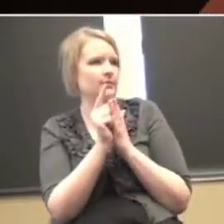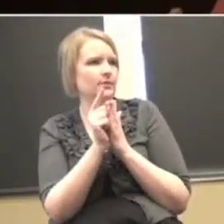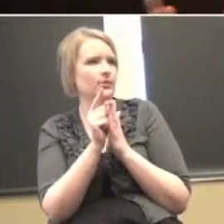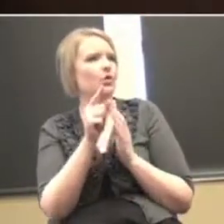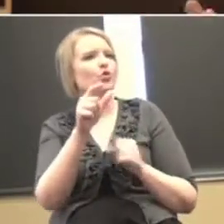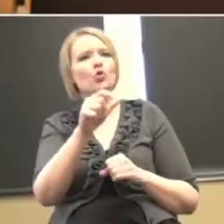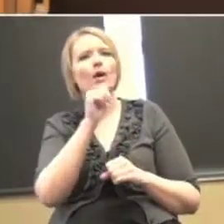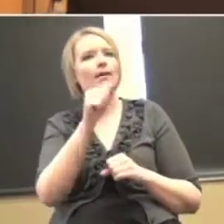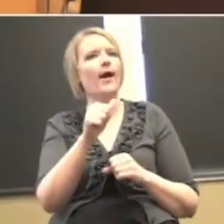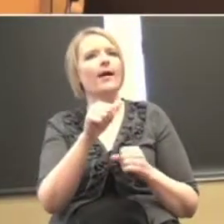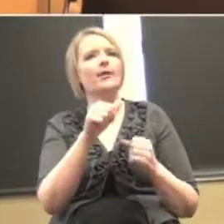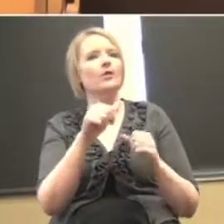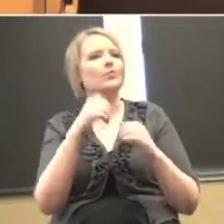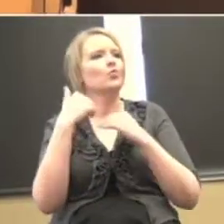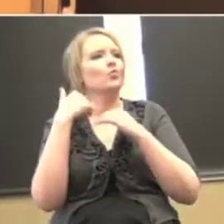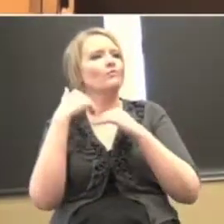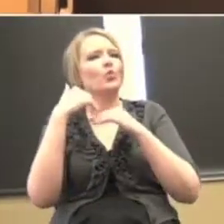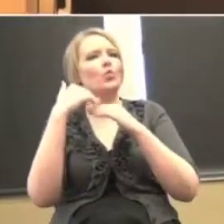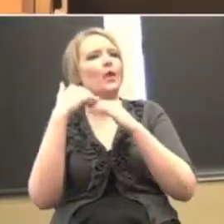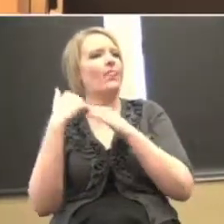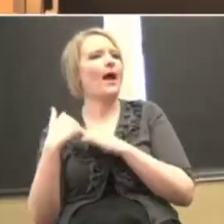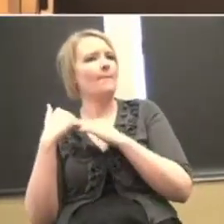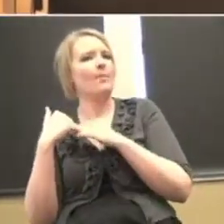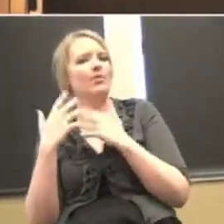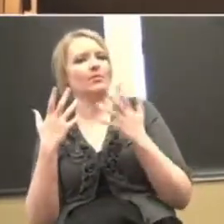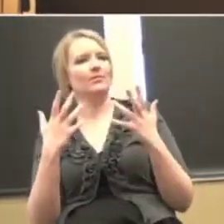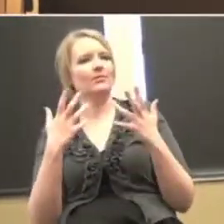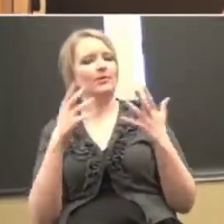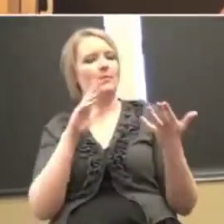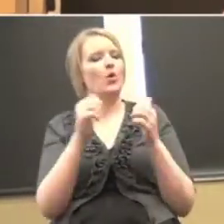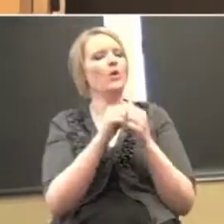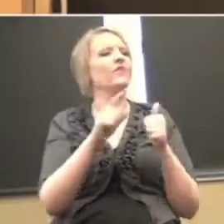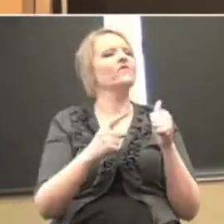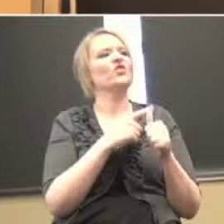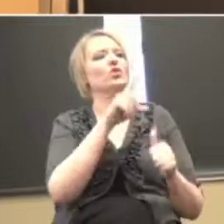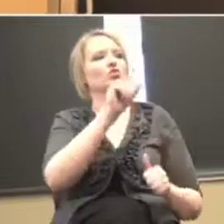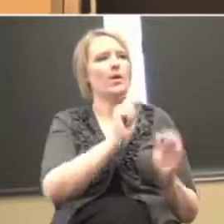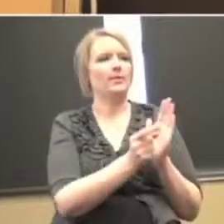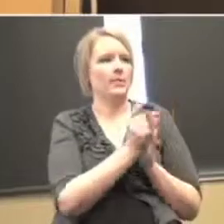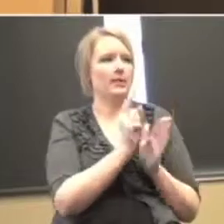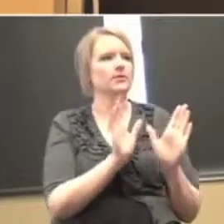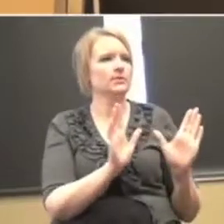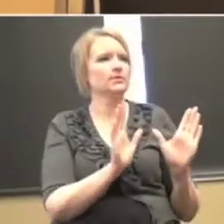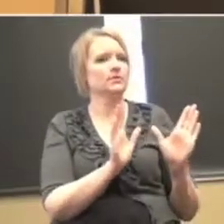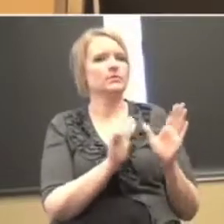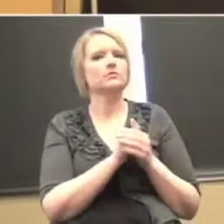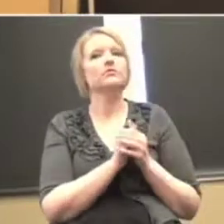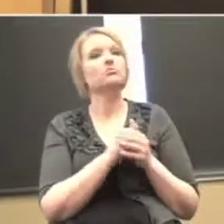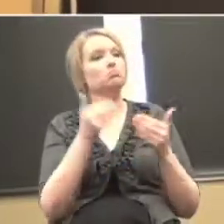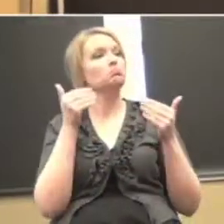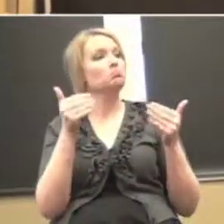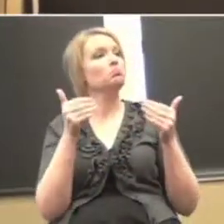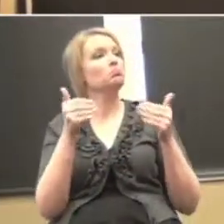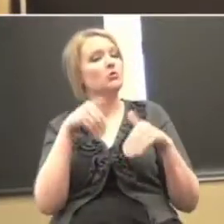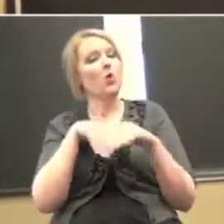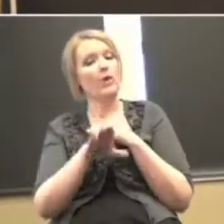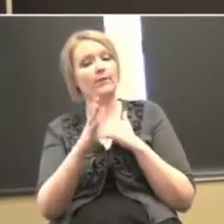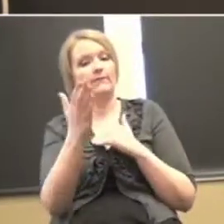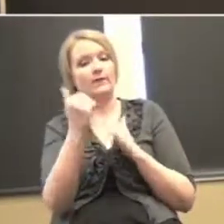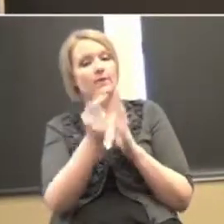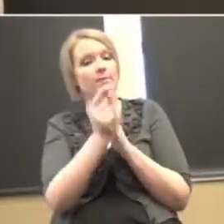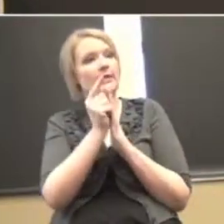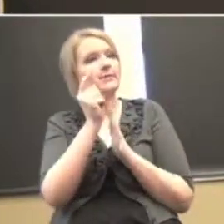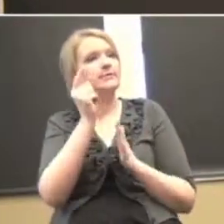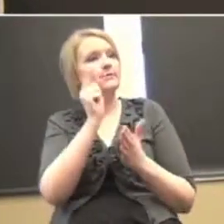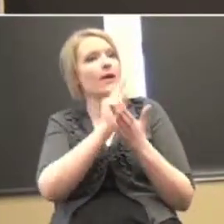as reliable of a coder as you are in that first 20 minutes. So go in, take 15 minutes of data once a week,